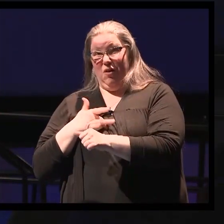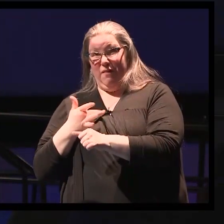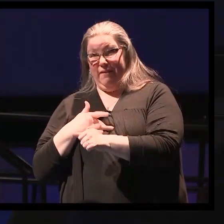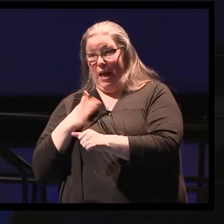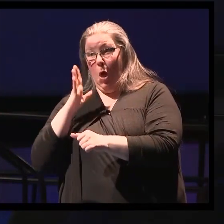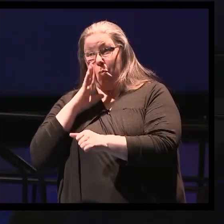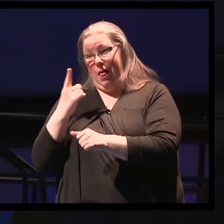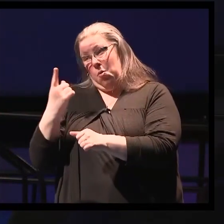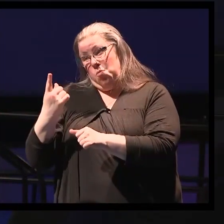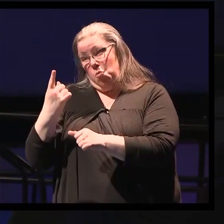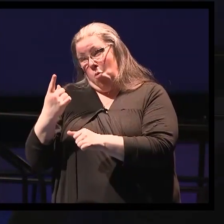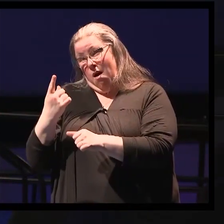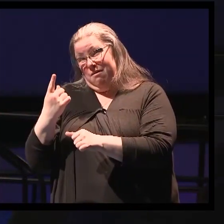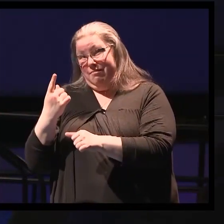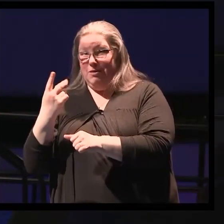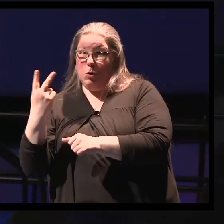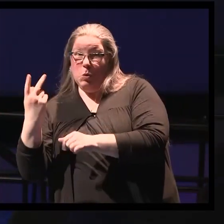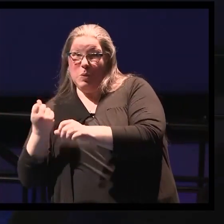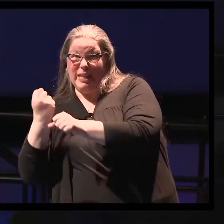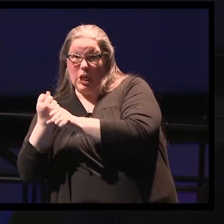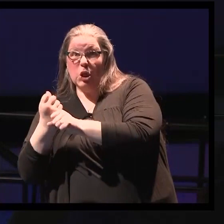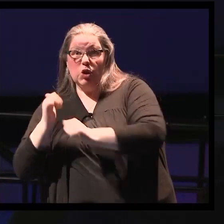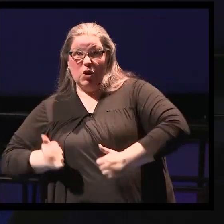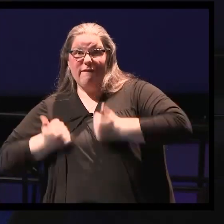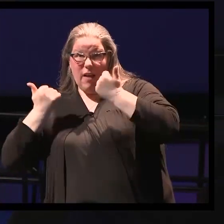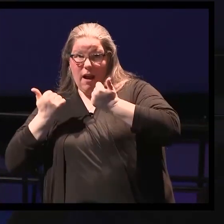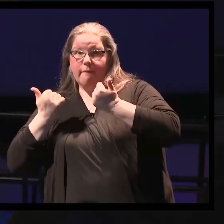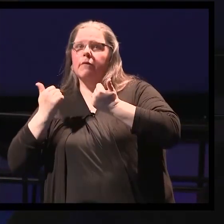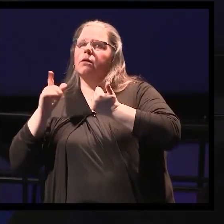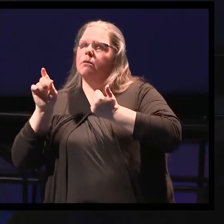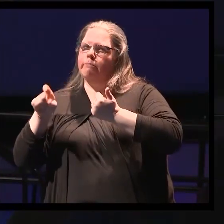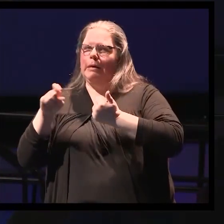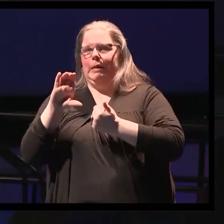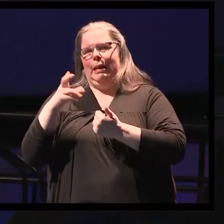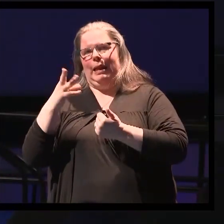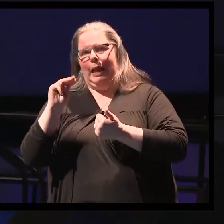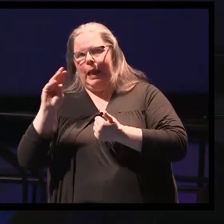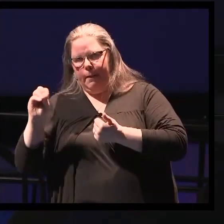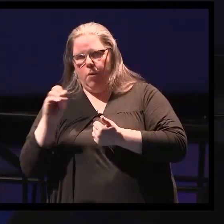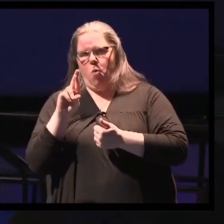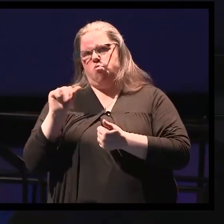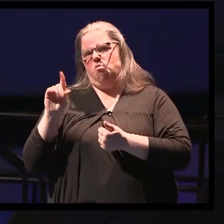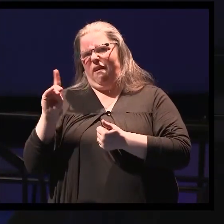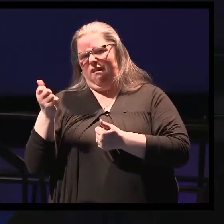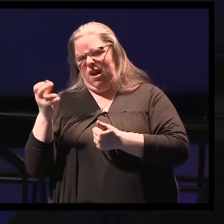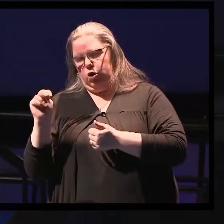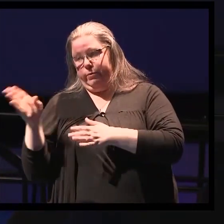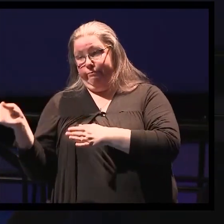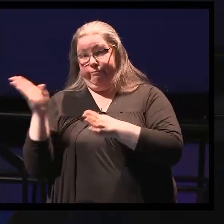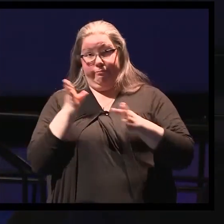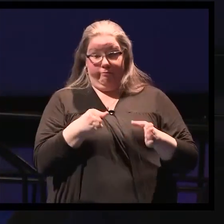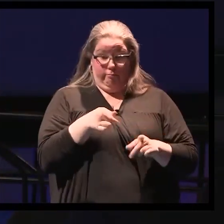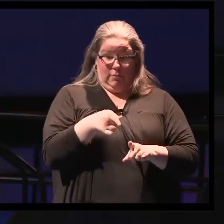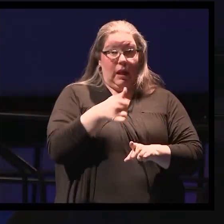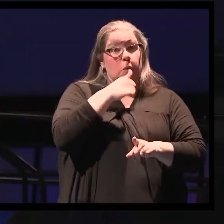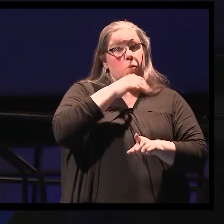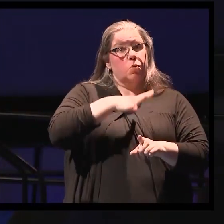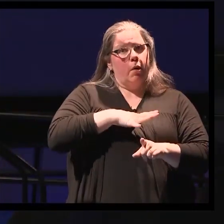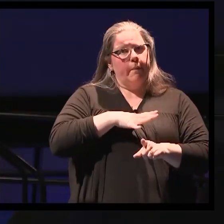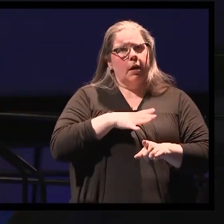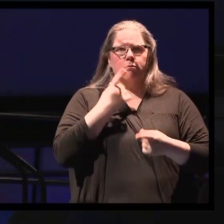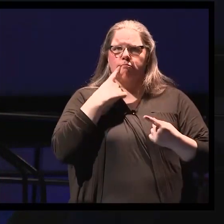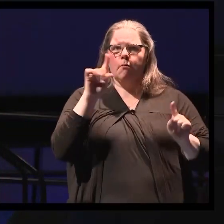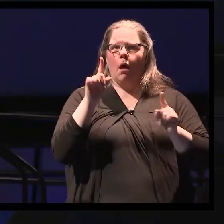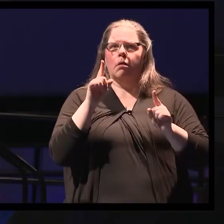less than one to two years. Our lady in case two should have significant improvements of her gait with the diversion of the